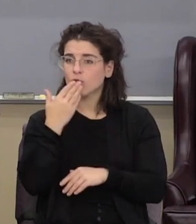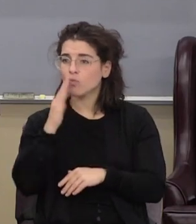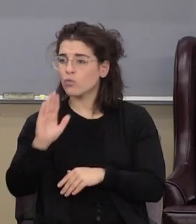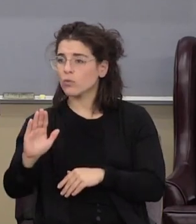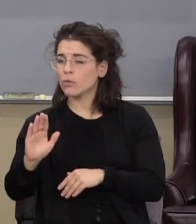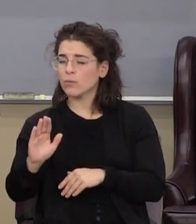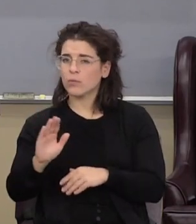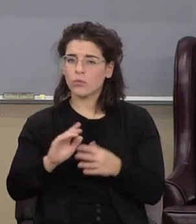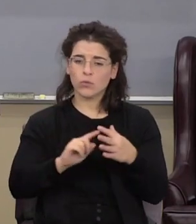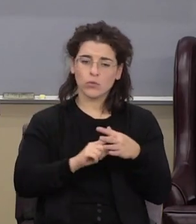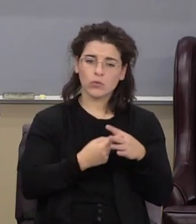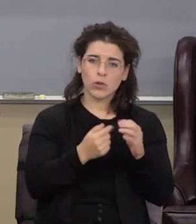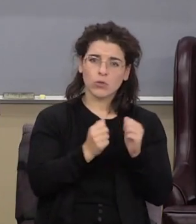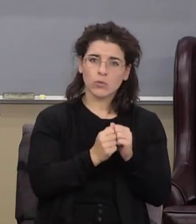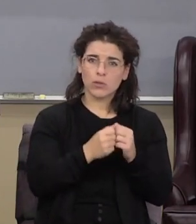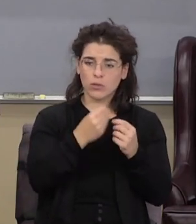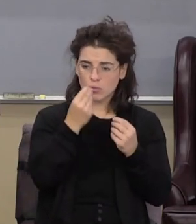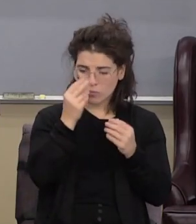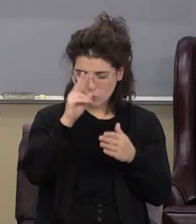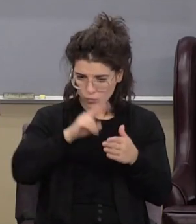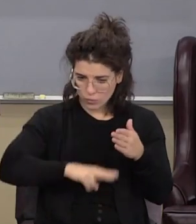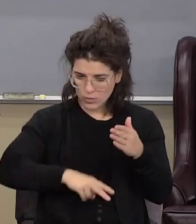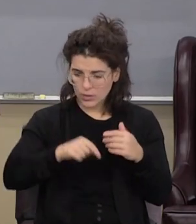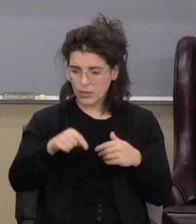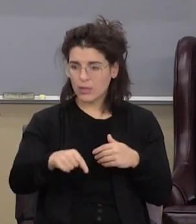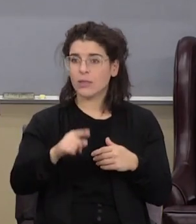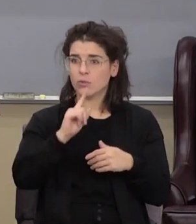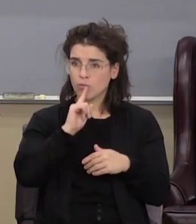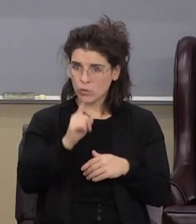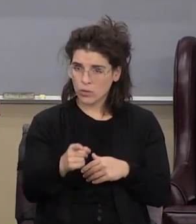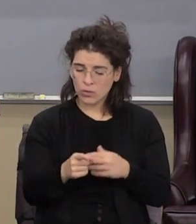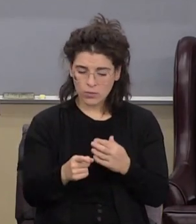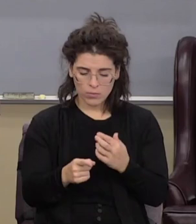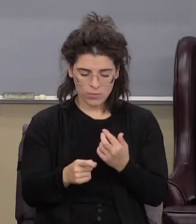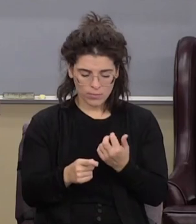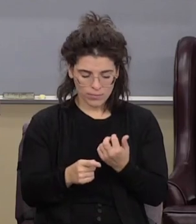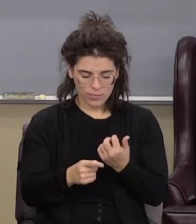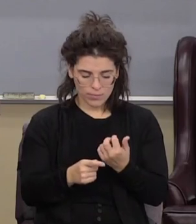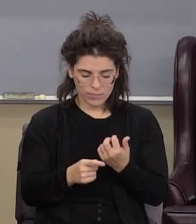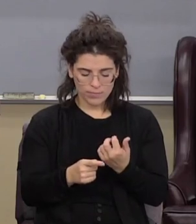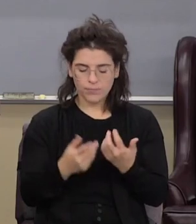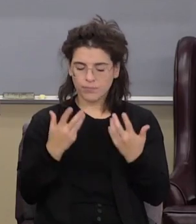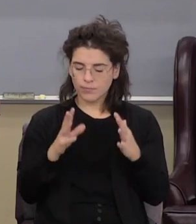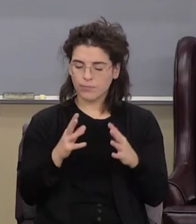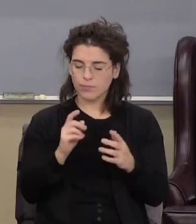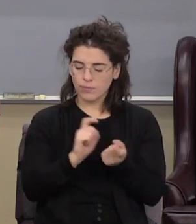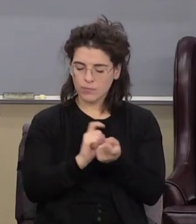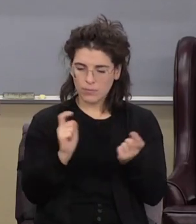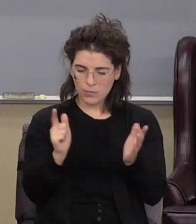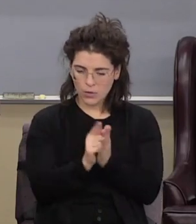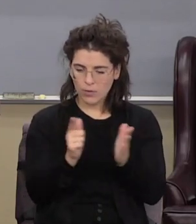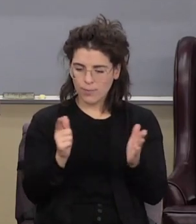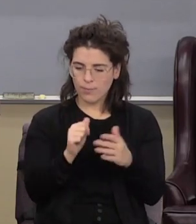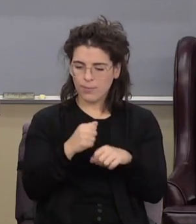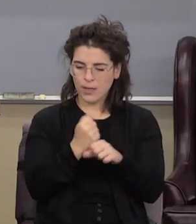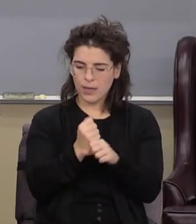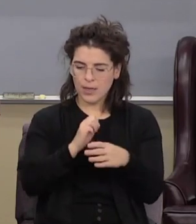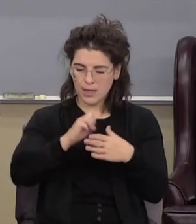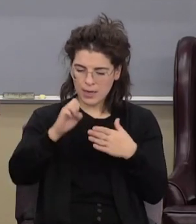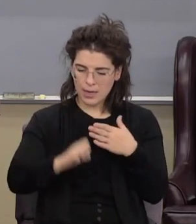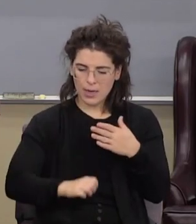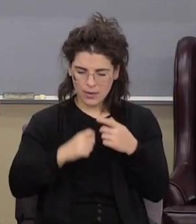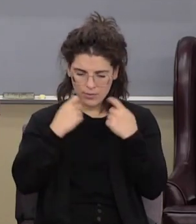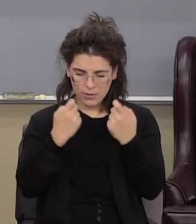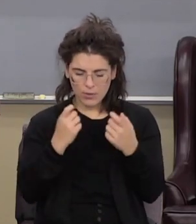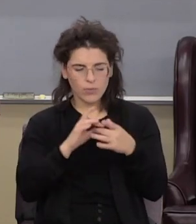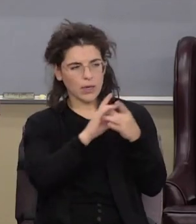So it starts off telling you read this literally. To finish the transgression to make an end of sins to make reconciliation